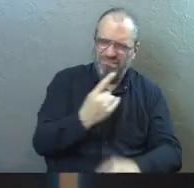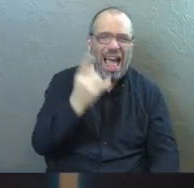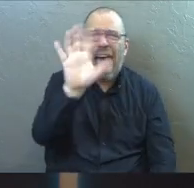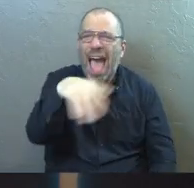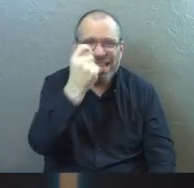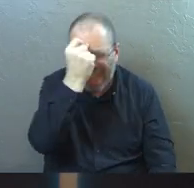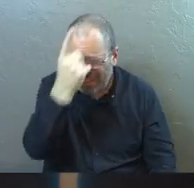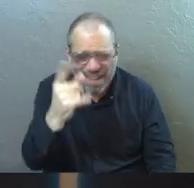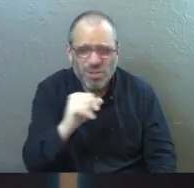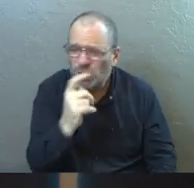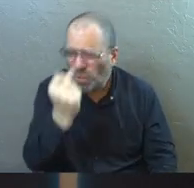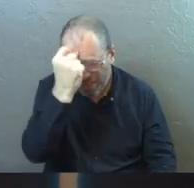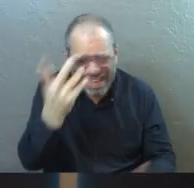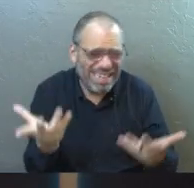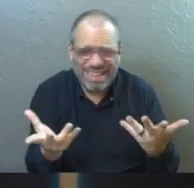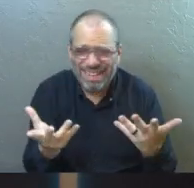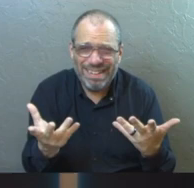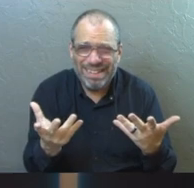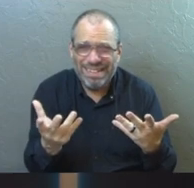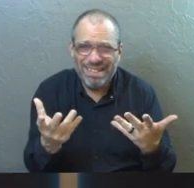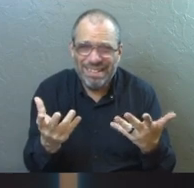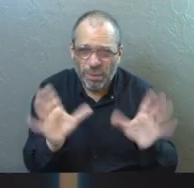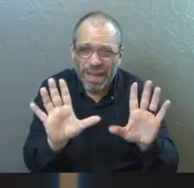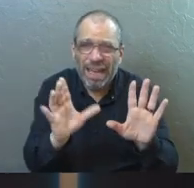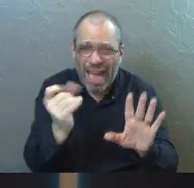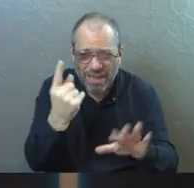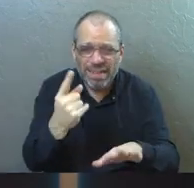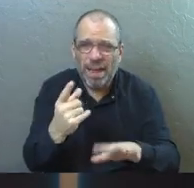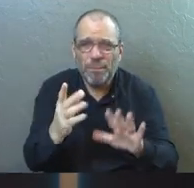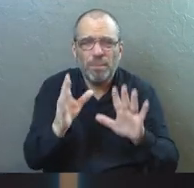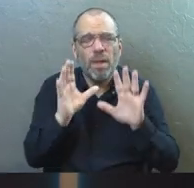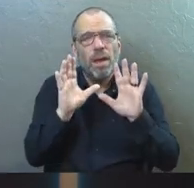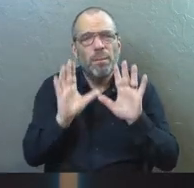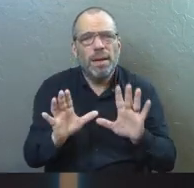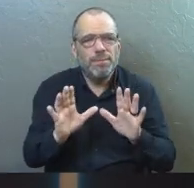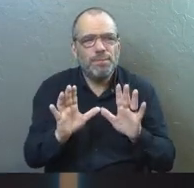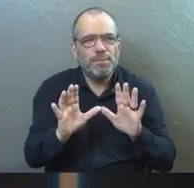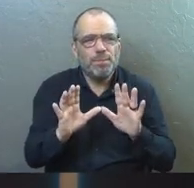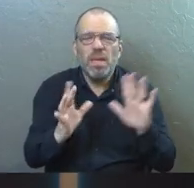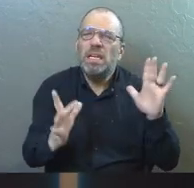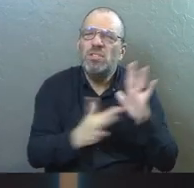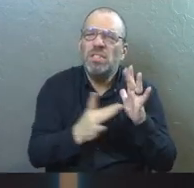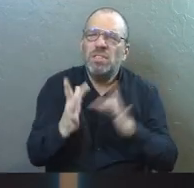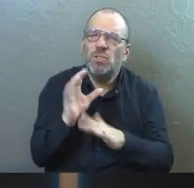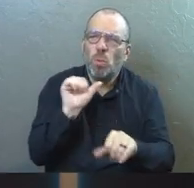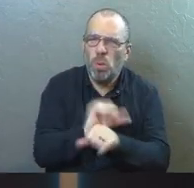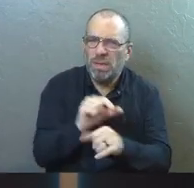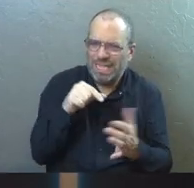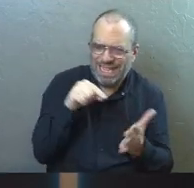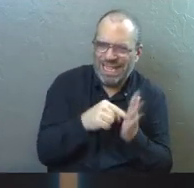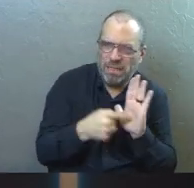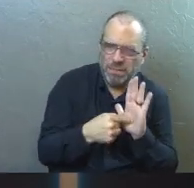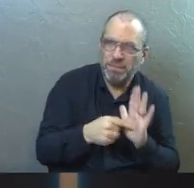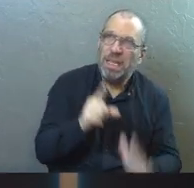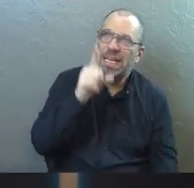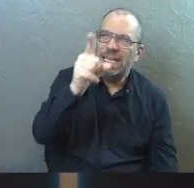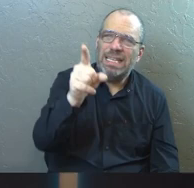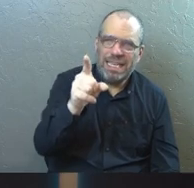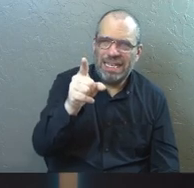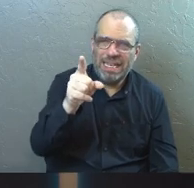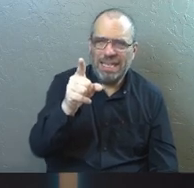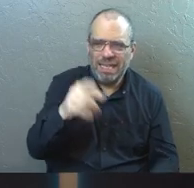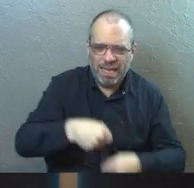it. I get it. We don't understand the other way. Just briefly, here's the way that Jesus works is he